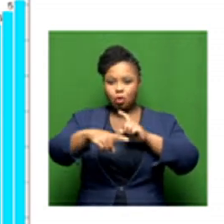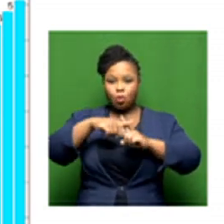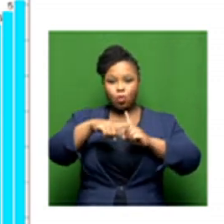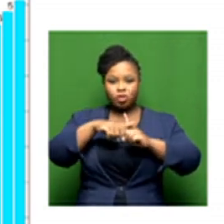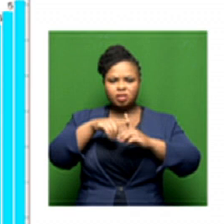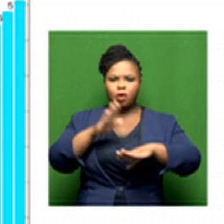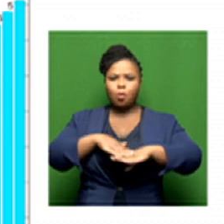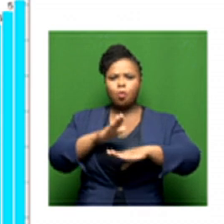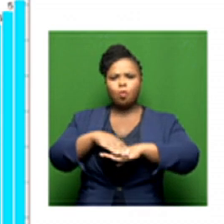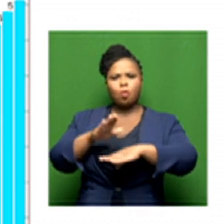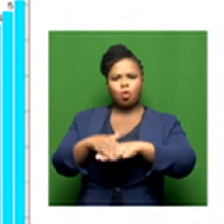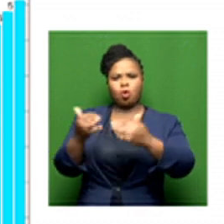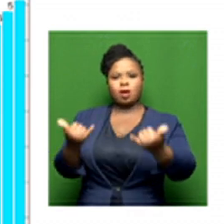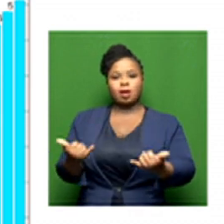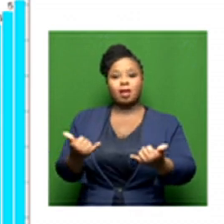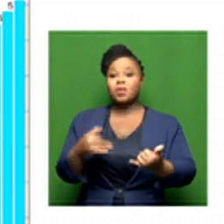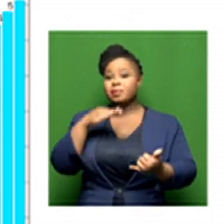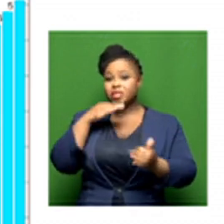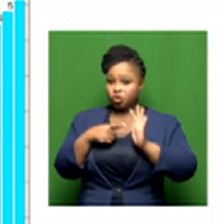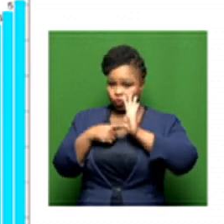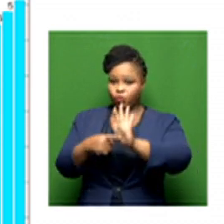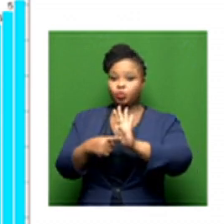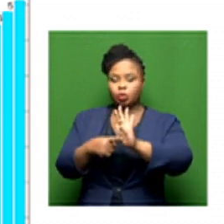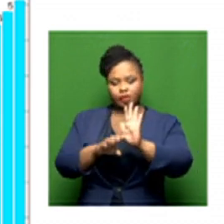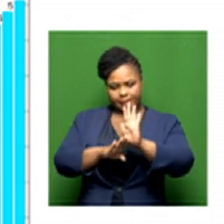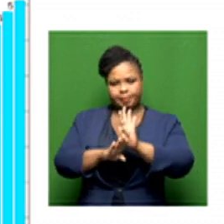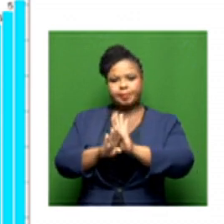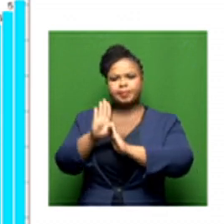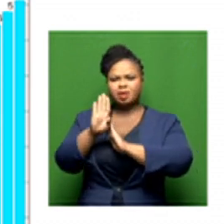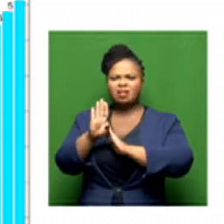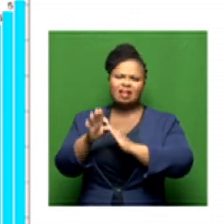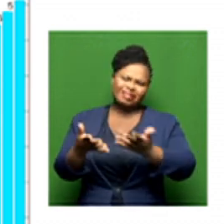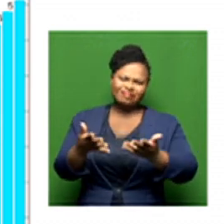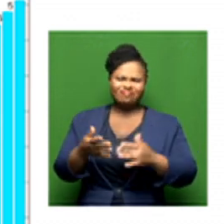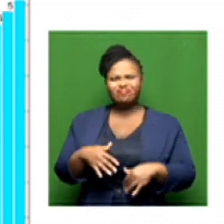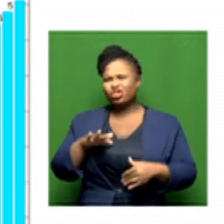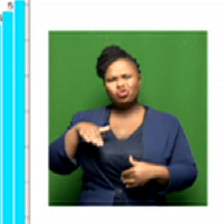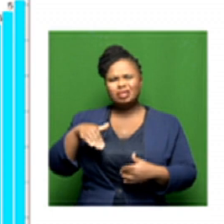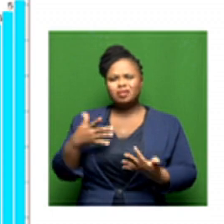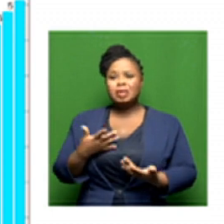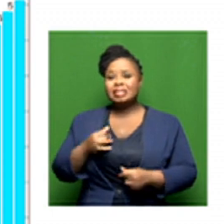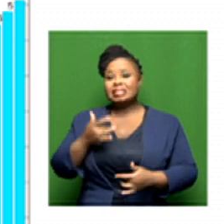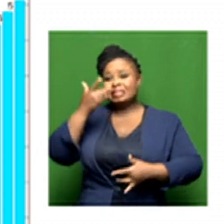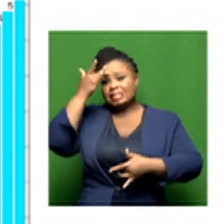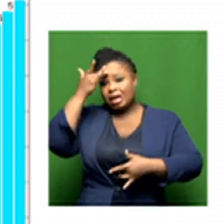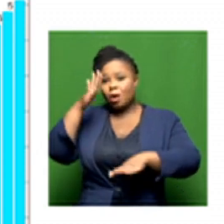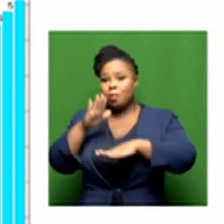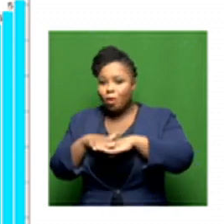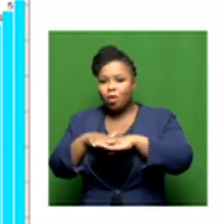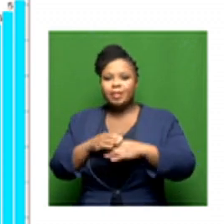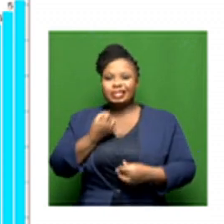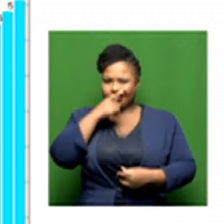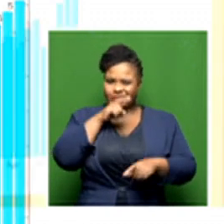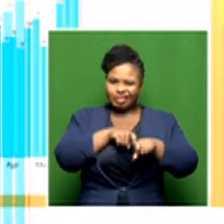it's an indication that the rate of increase of testing is not quite keeping up with the rate of infections that we are